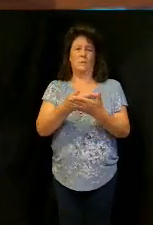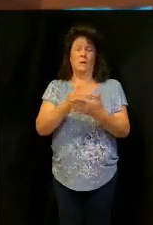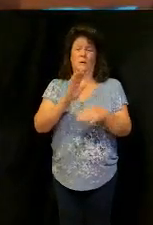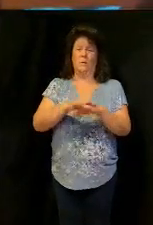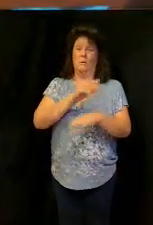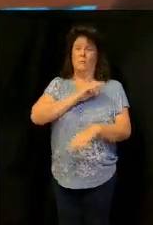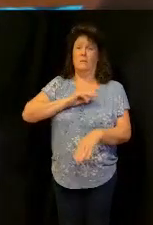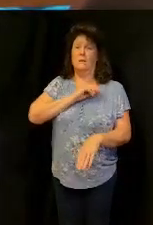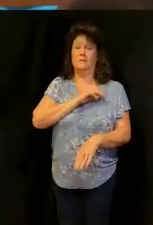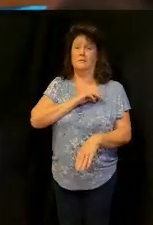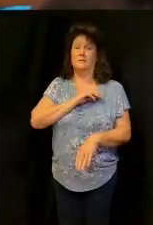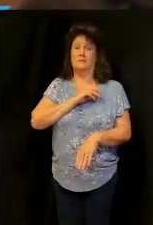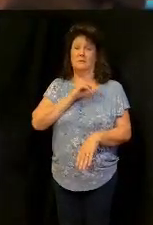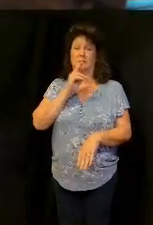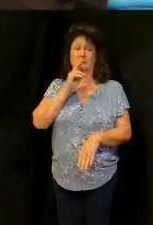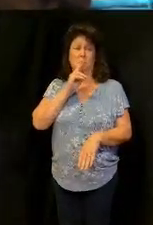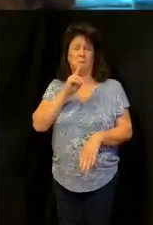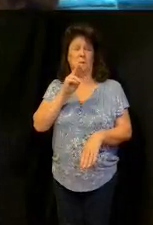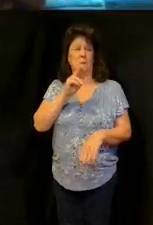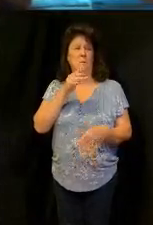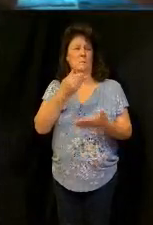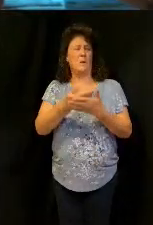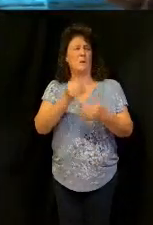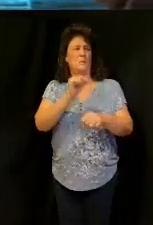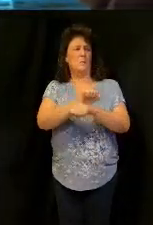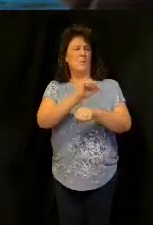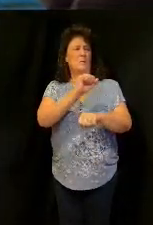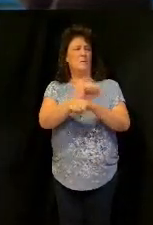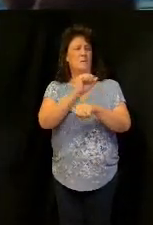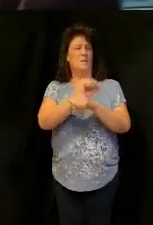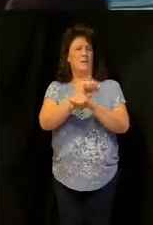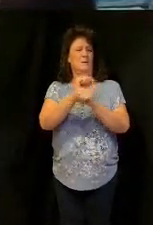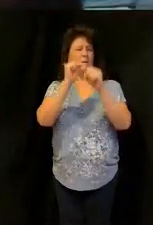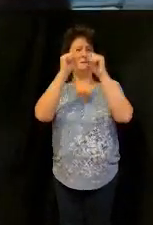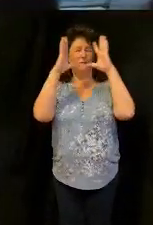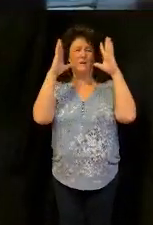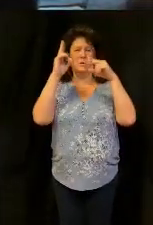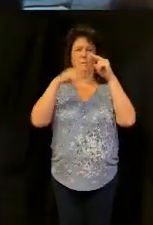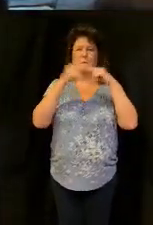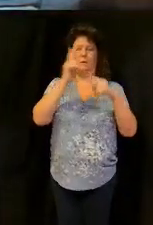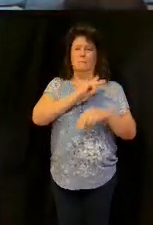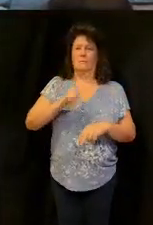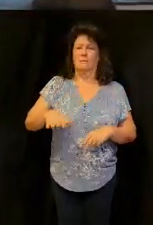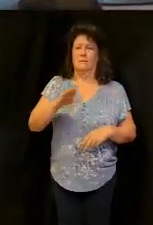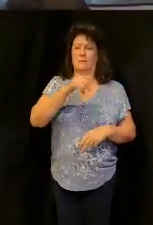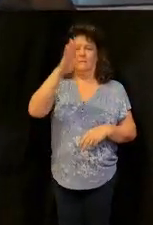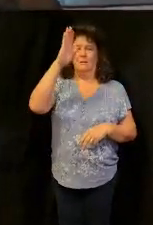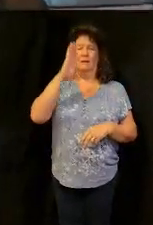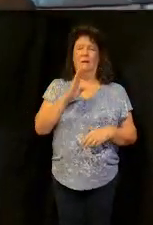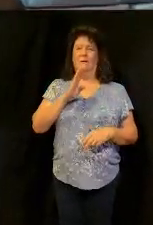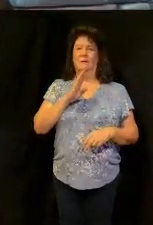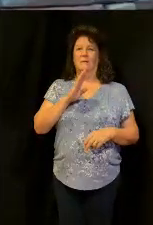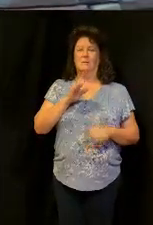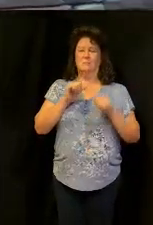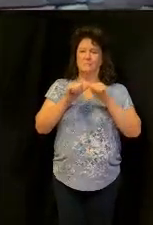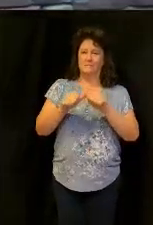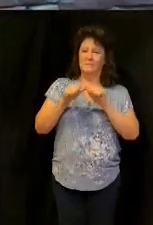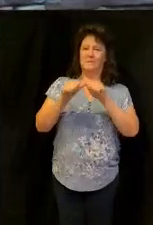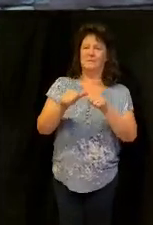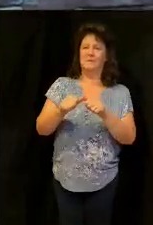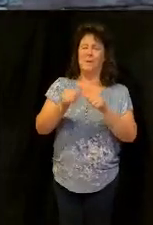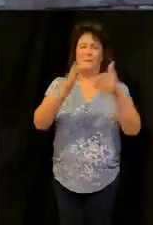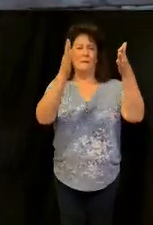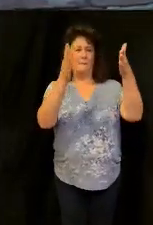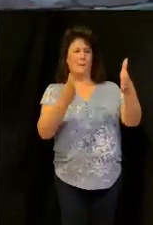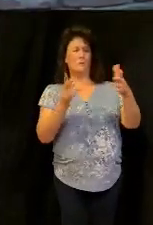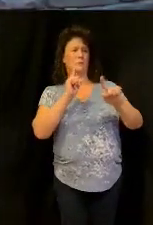you got to see your money going you got to keep visualization that we're building the kingdom of God man that's that's that person that comes to the altar that's